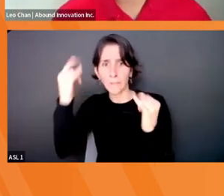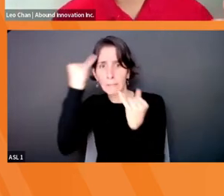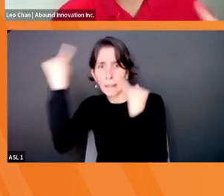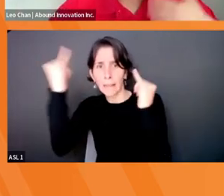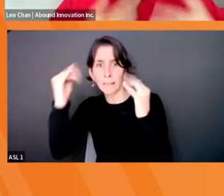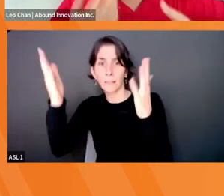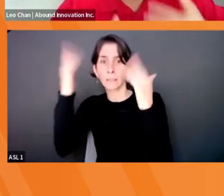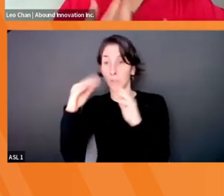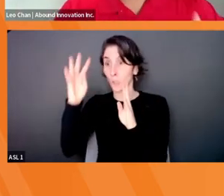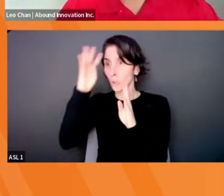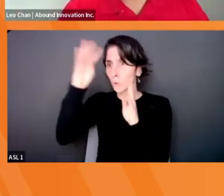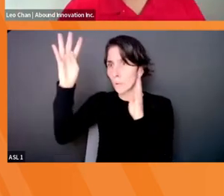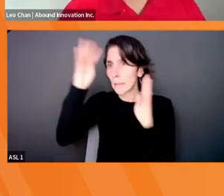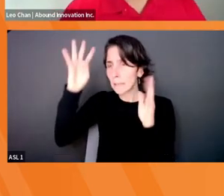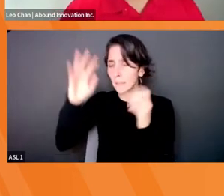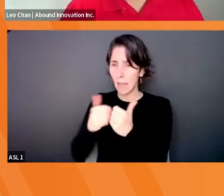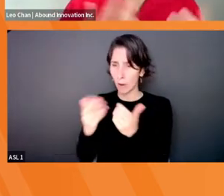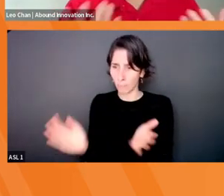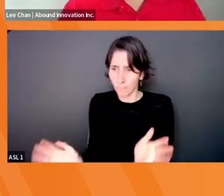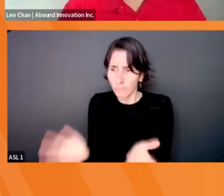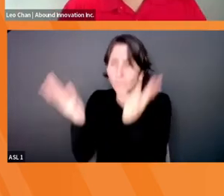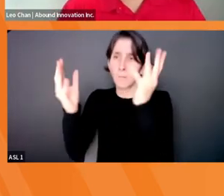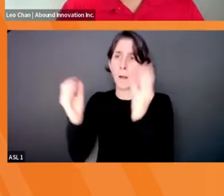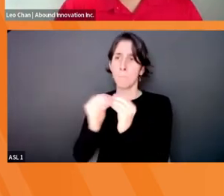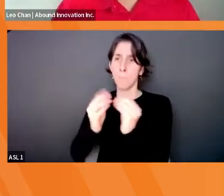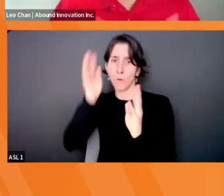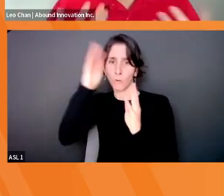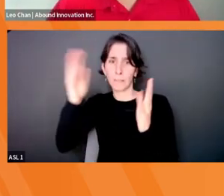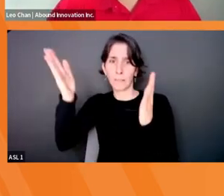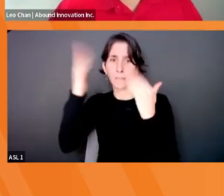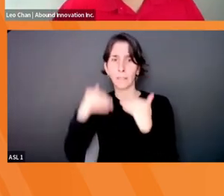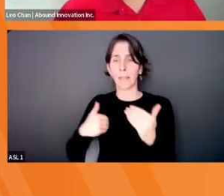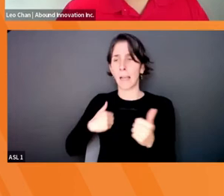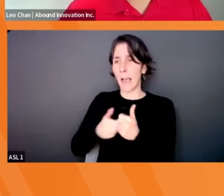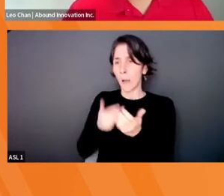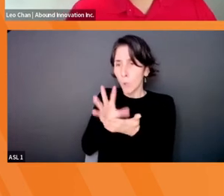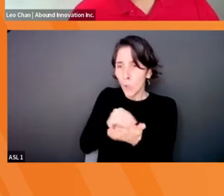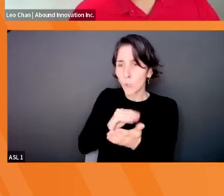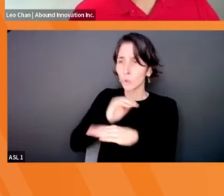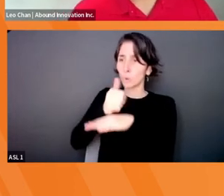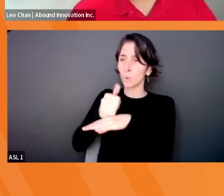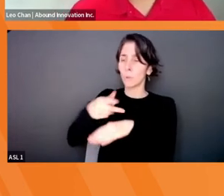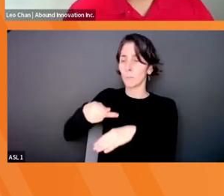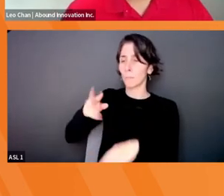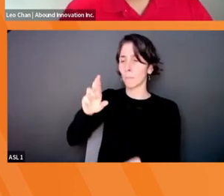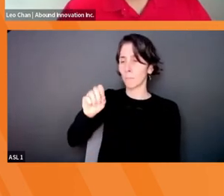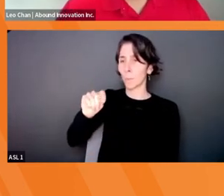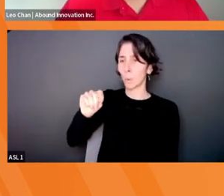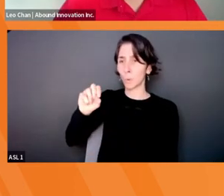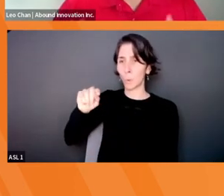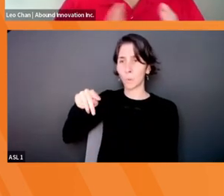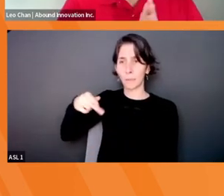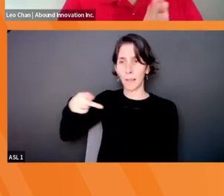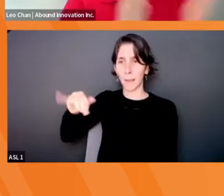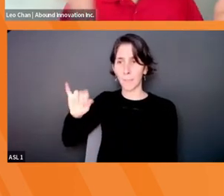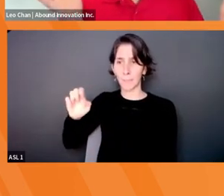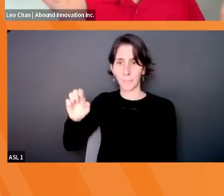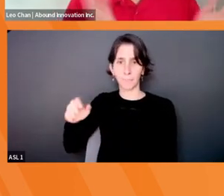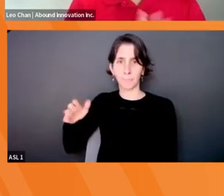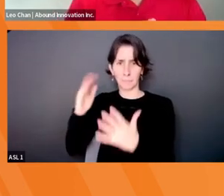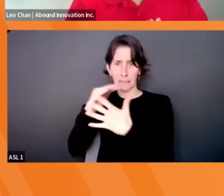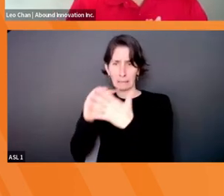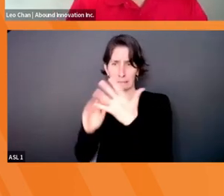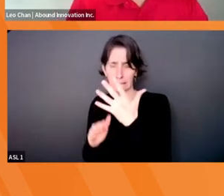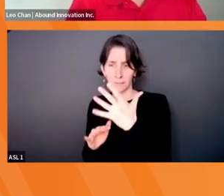about creativity? How do we develop more creativity? How do we learn to prototype? These are all things that you can learn. And the beautiful thing is, it's a